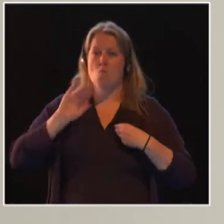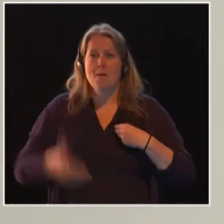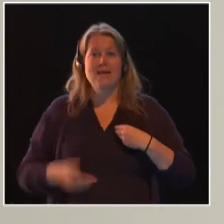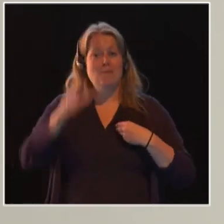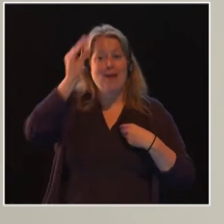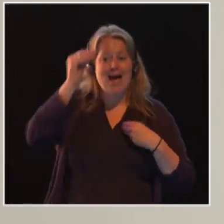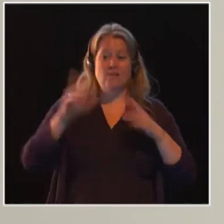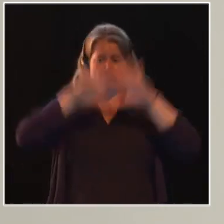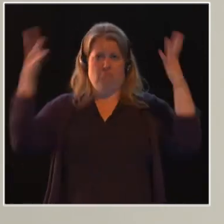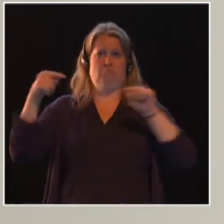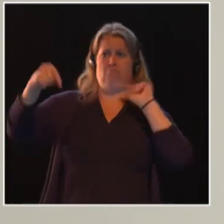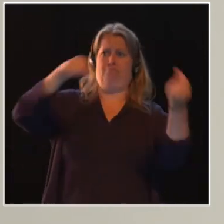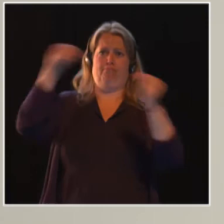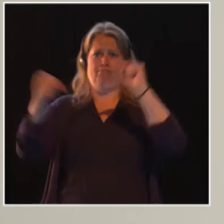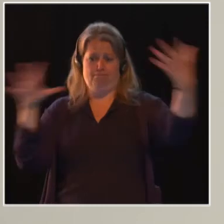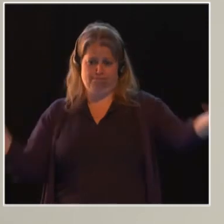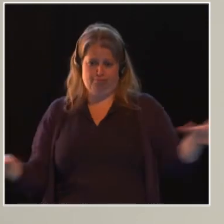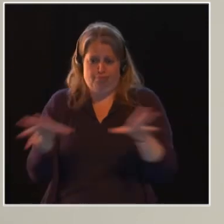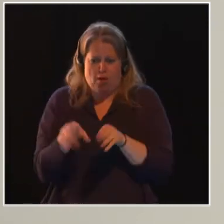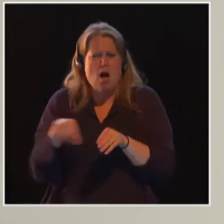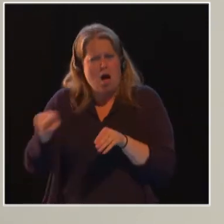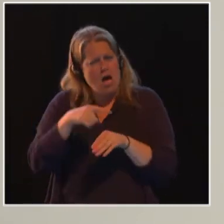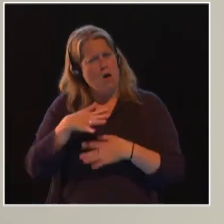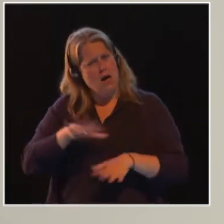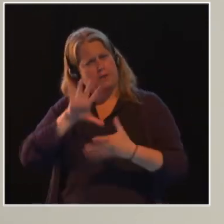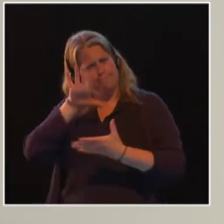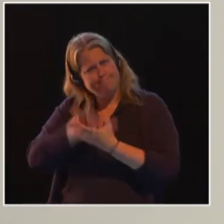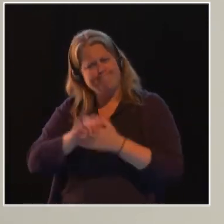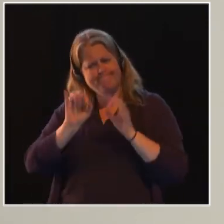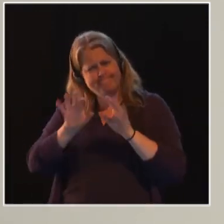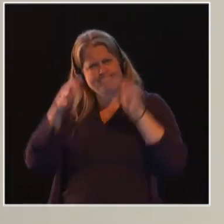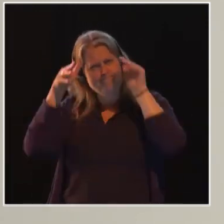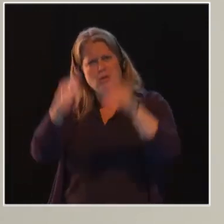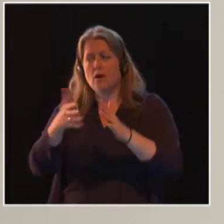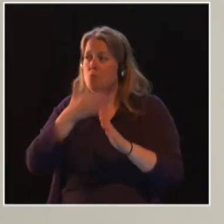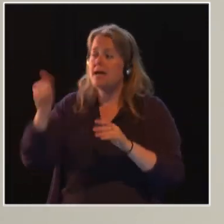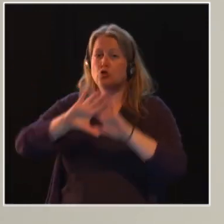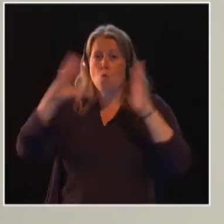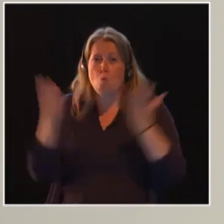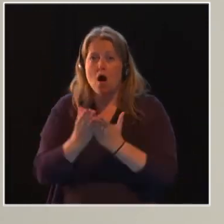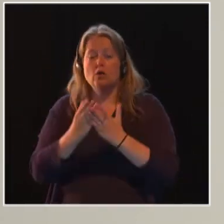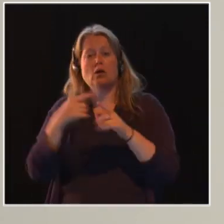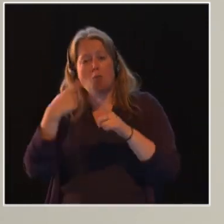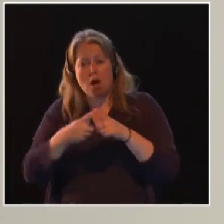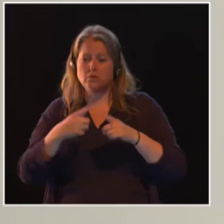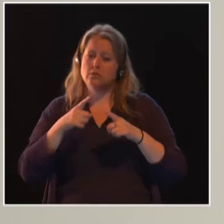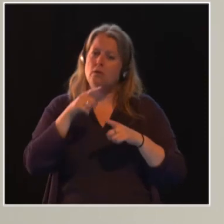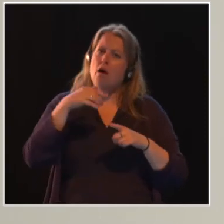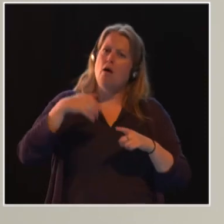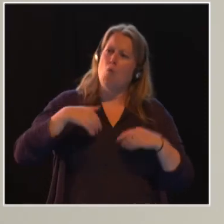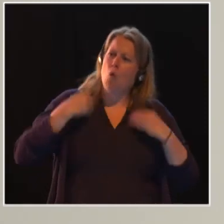of the globe, united in their commitment to create a better world and to empower young women and girls.